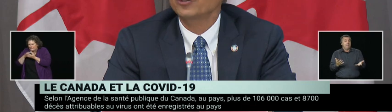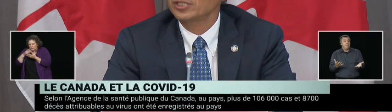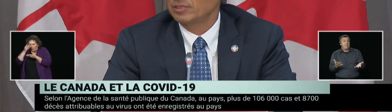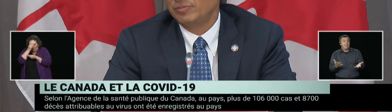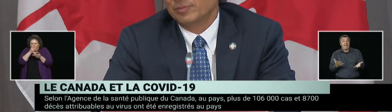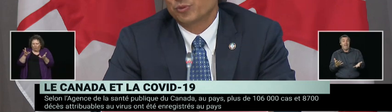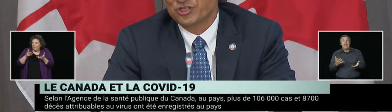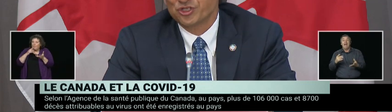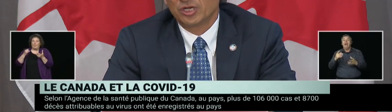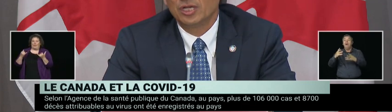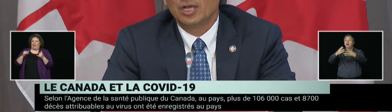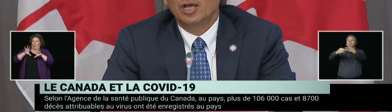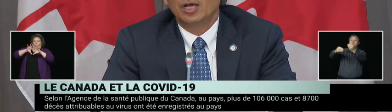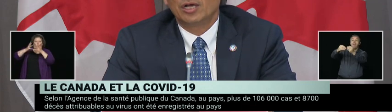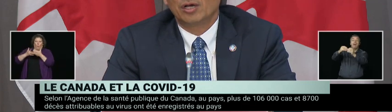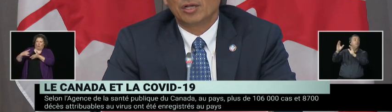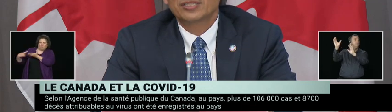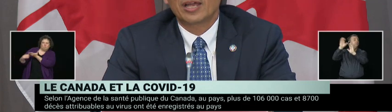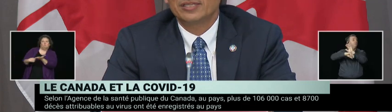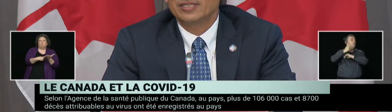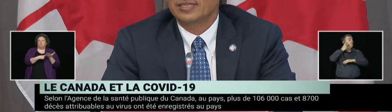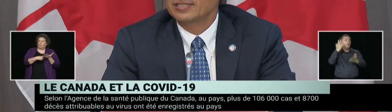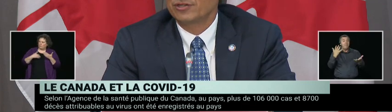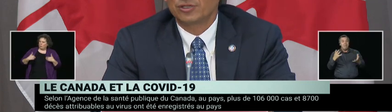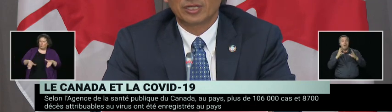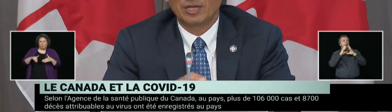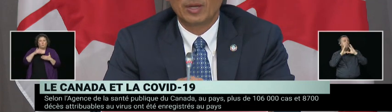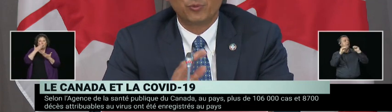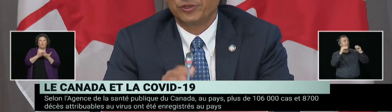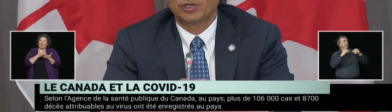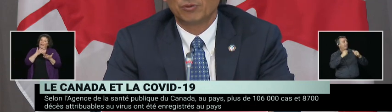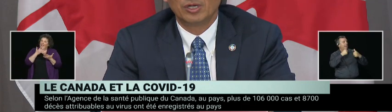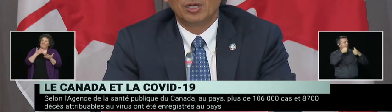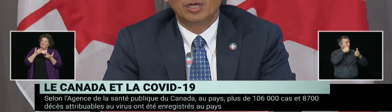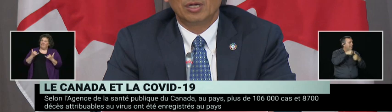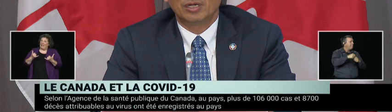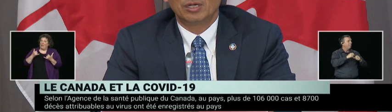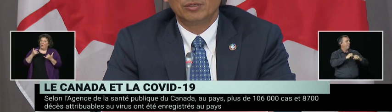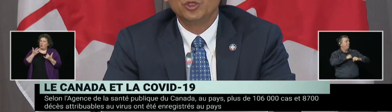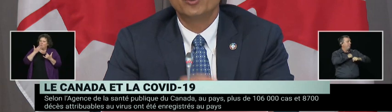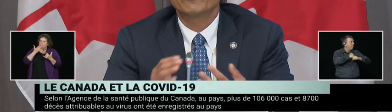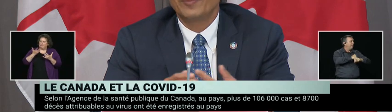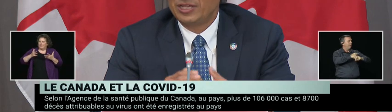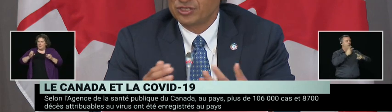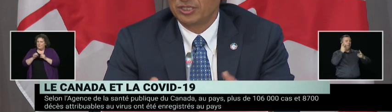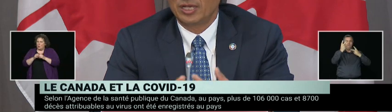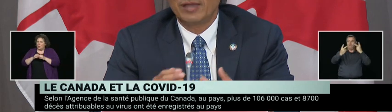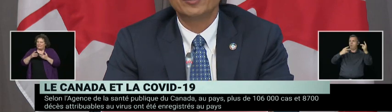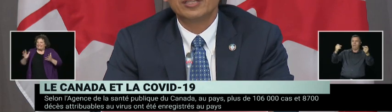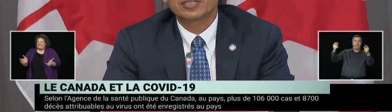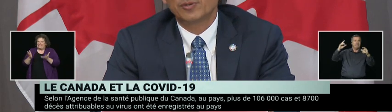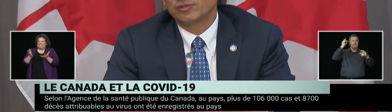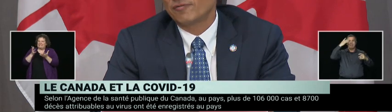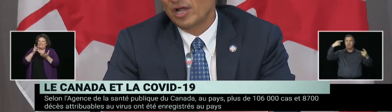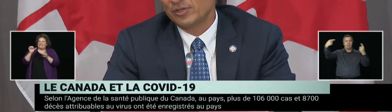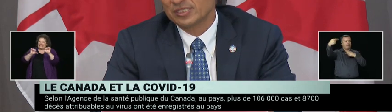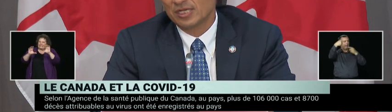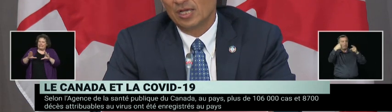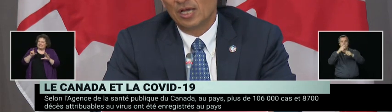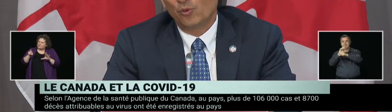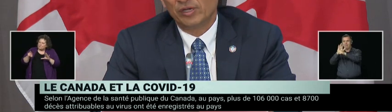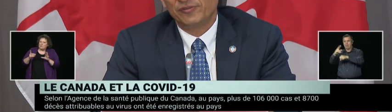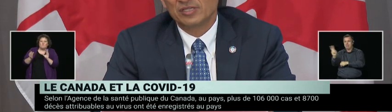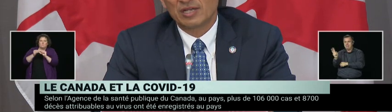sort of interest and be it pressure on scientists, et cetera, that come up with, you know, new information, evidence about the